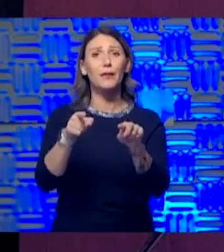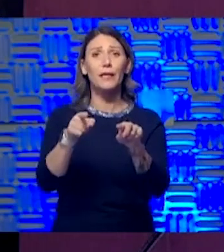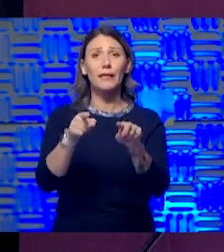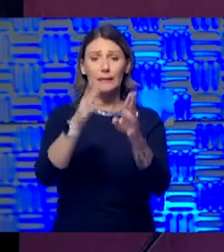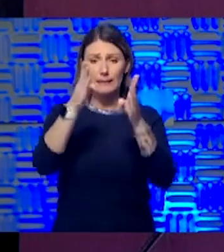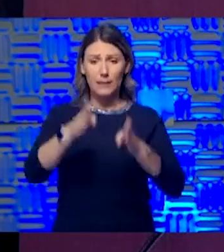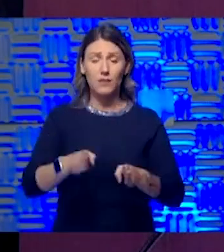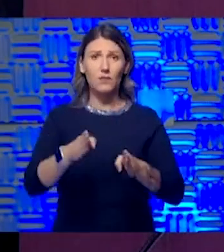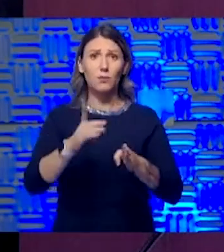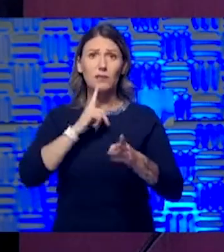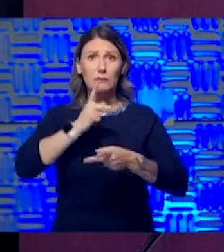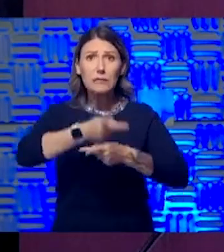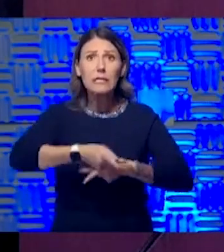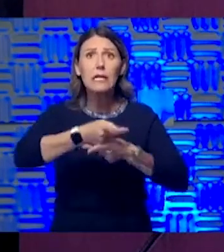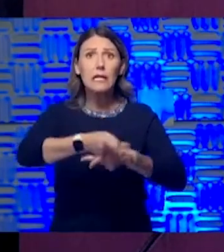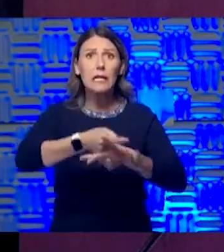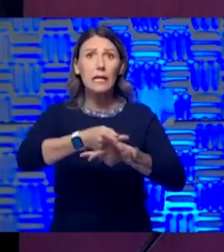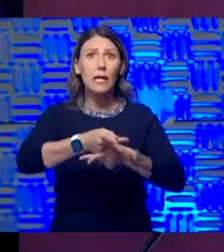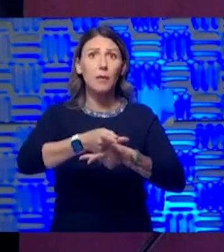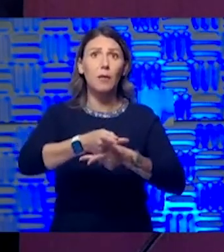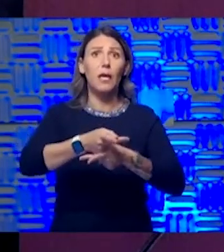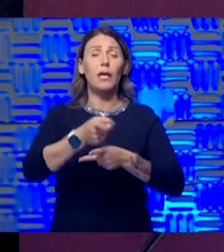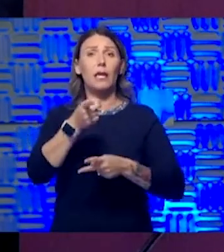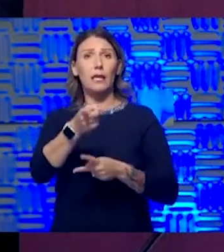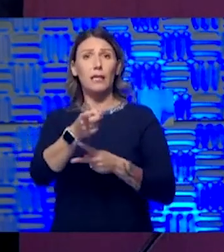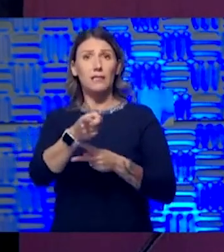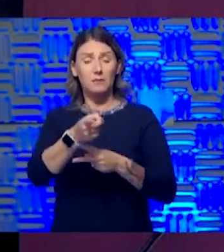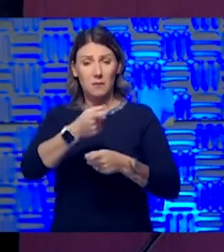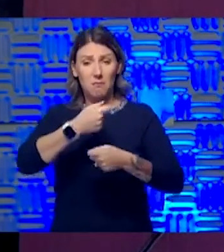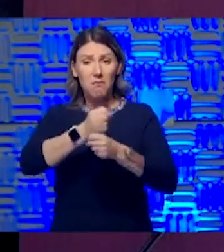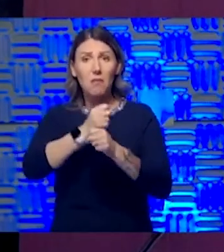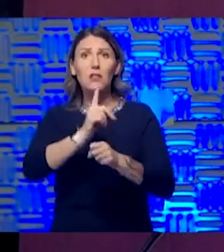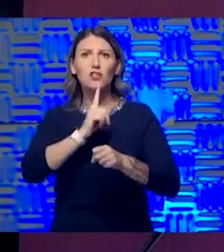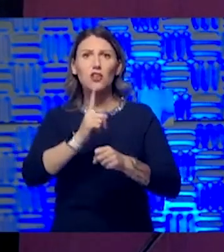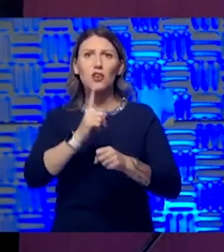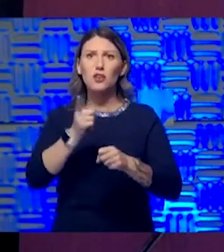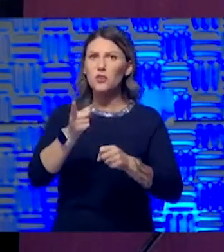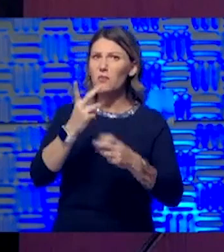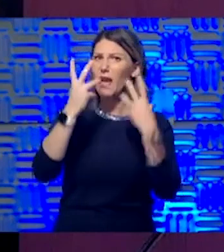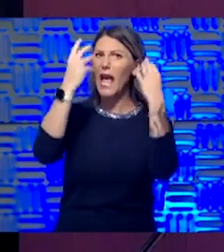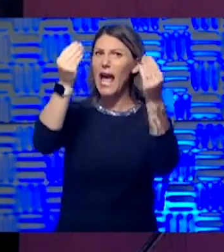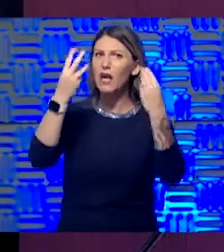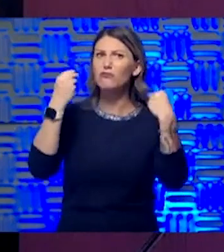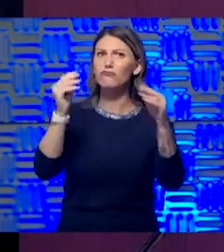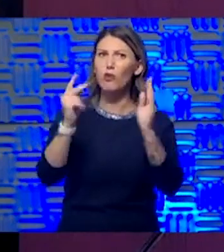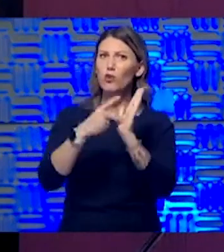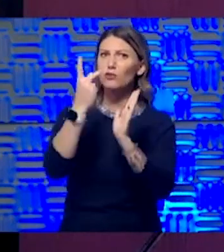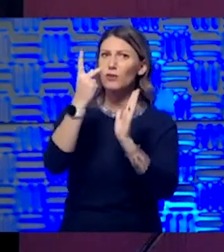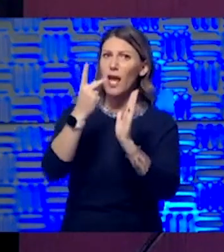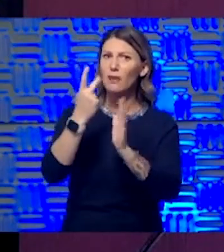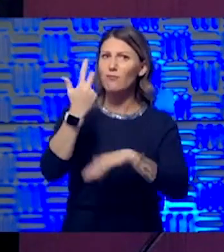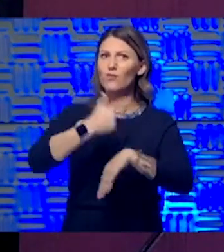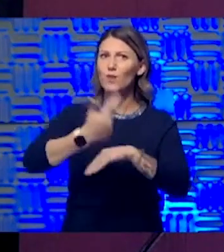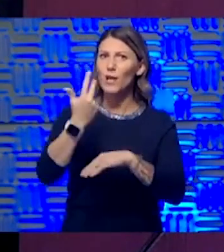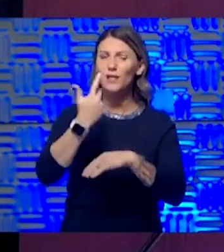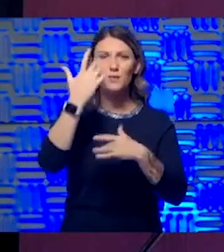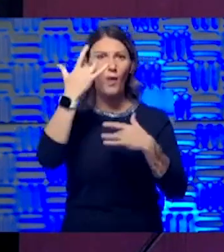extraordinary care. He's been chiding me for going out to the store. It's like, Dad, you've been out twice in three days. Why are out? So